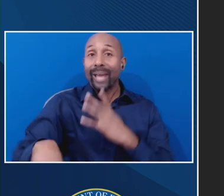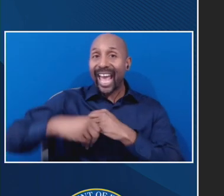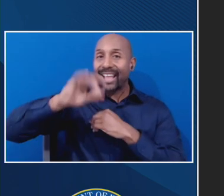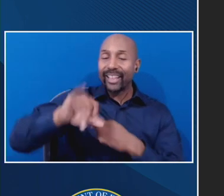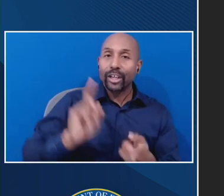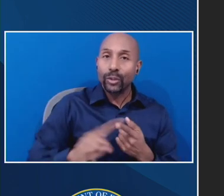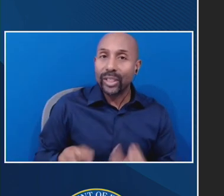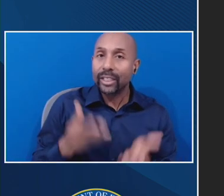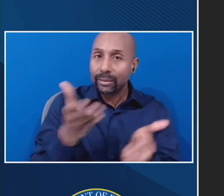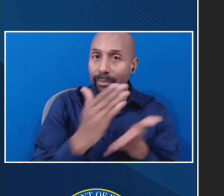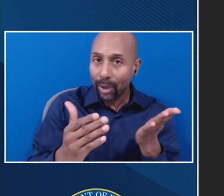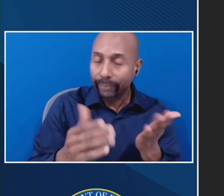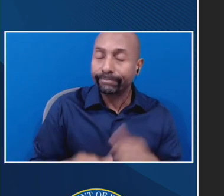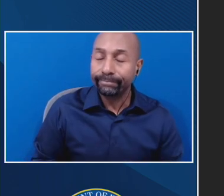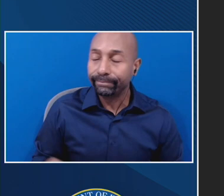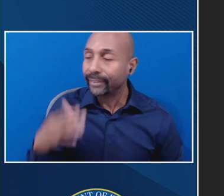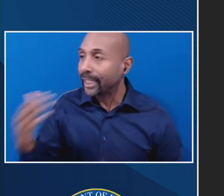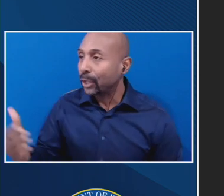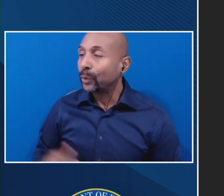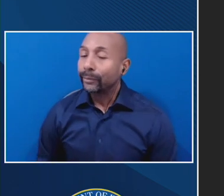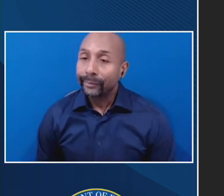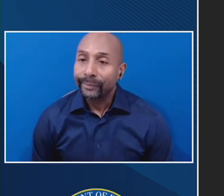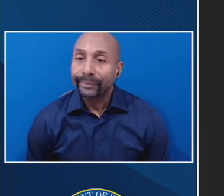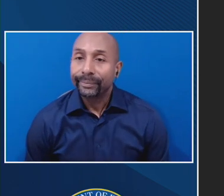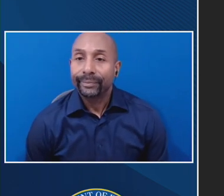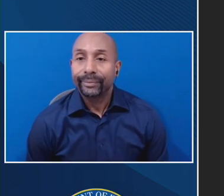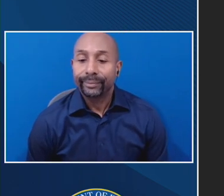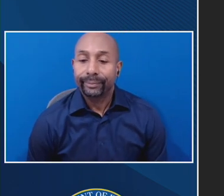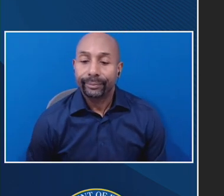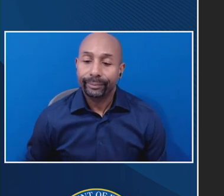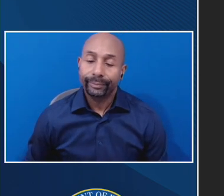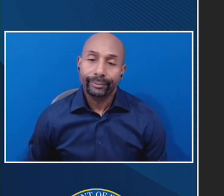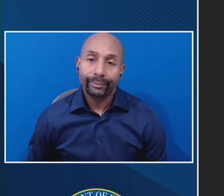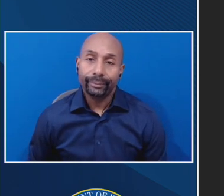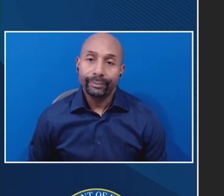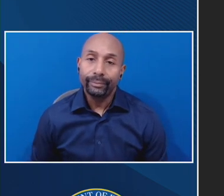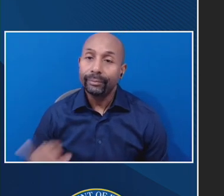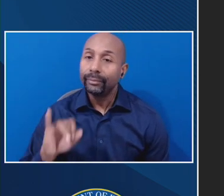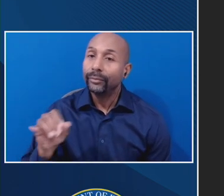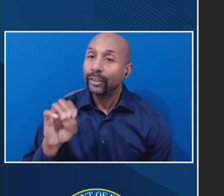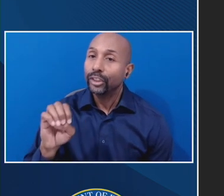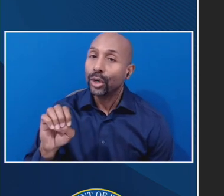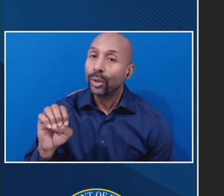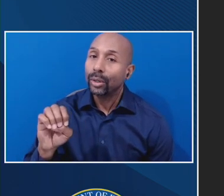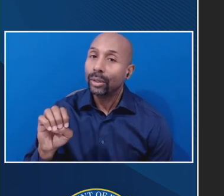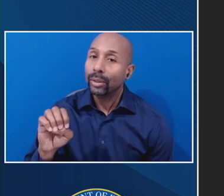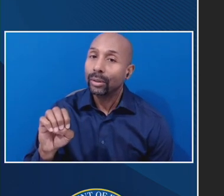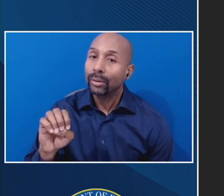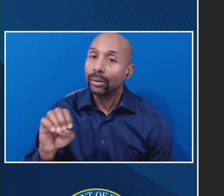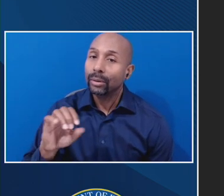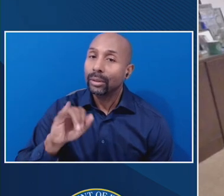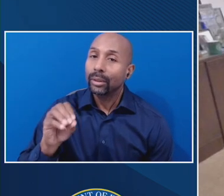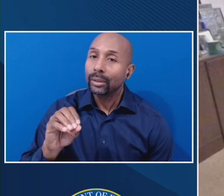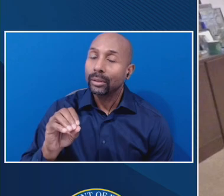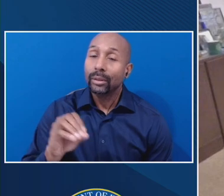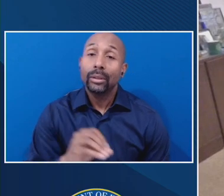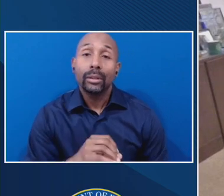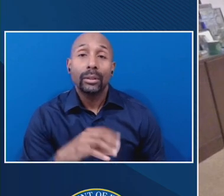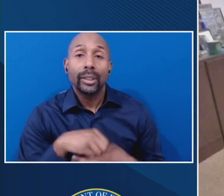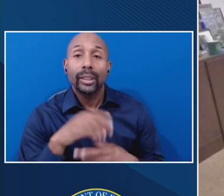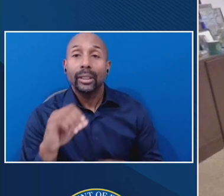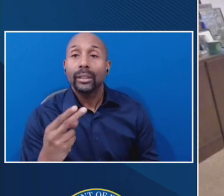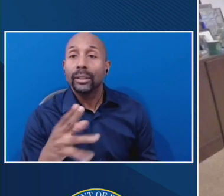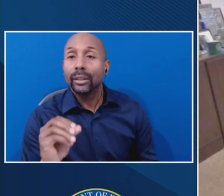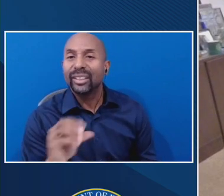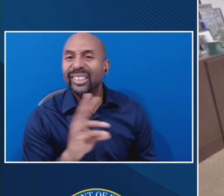Thank you. Jill? Yes. So in Ohio, 60 to 90 percent of community